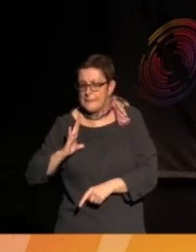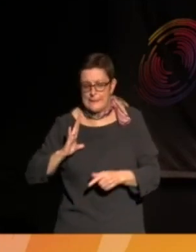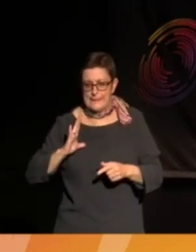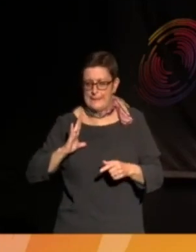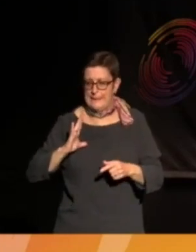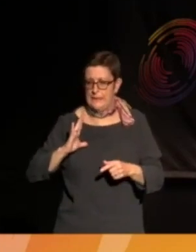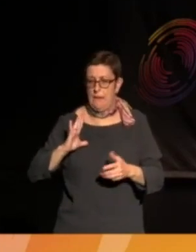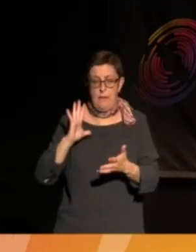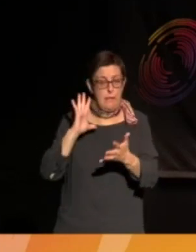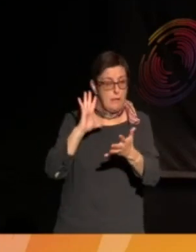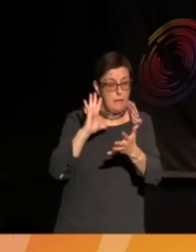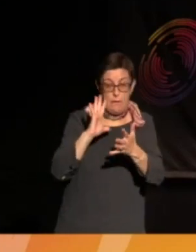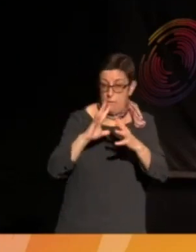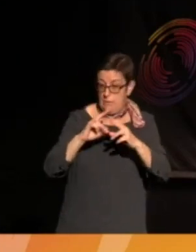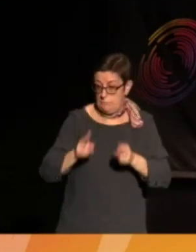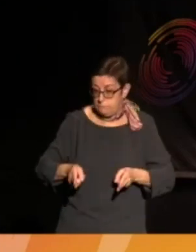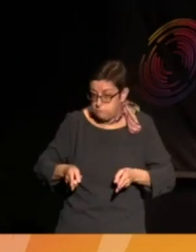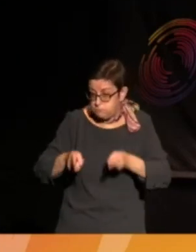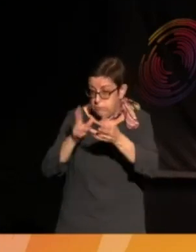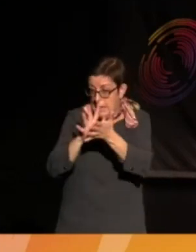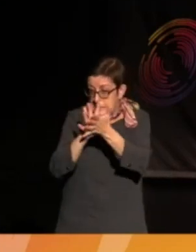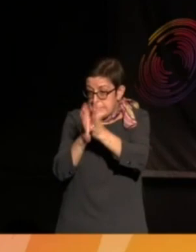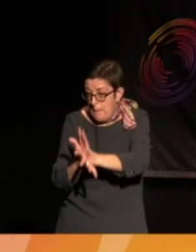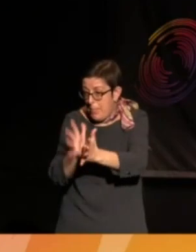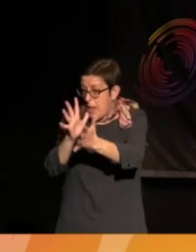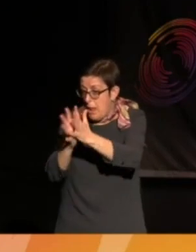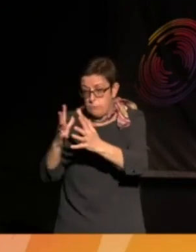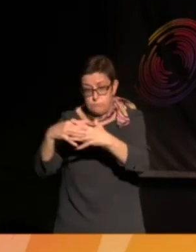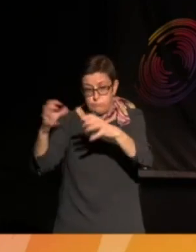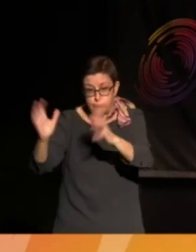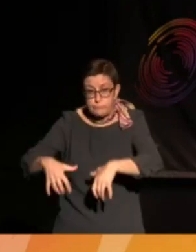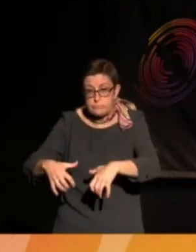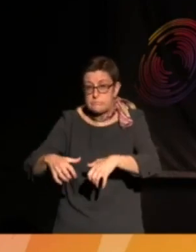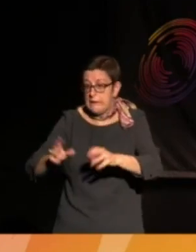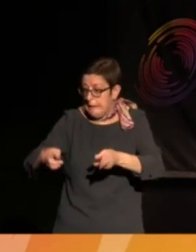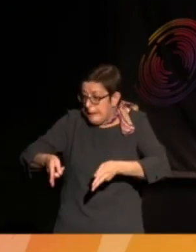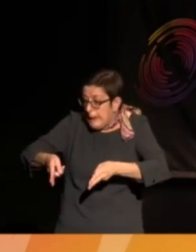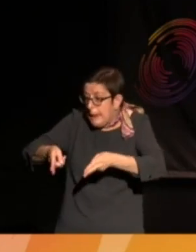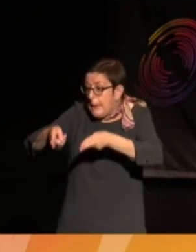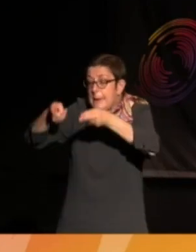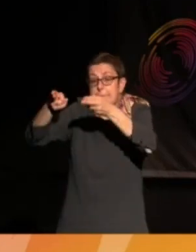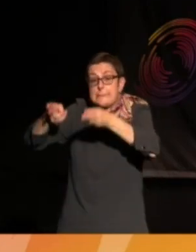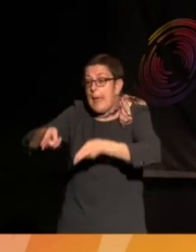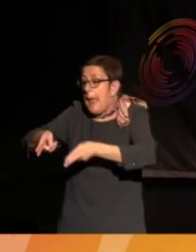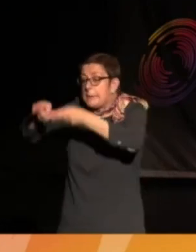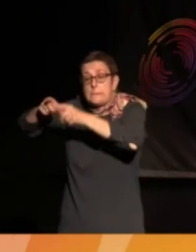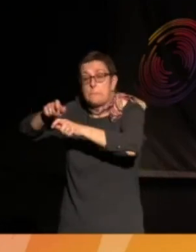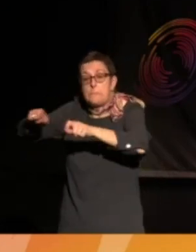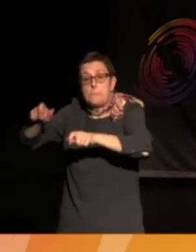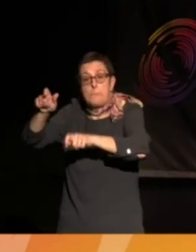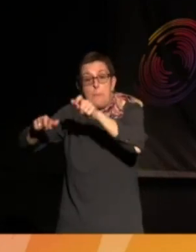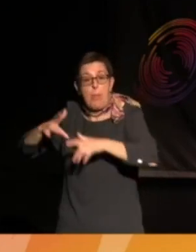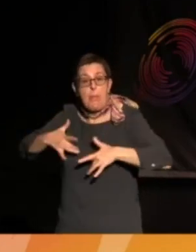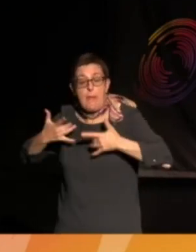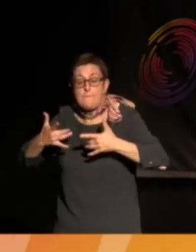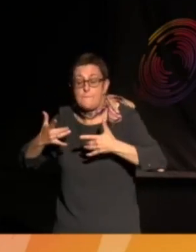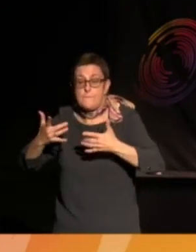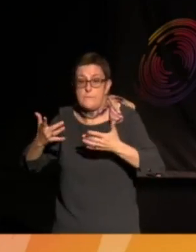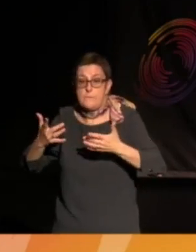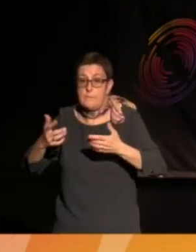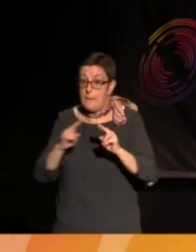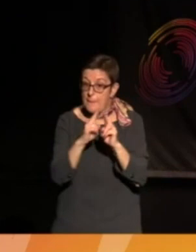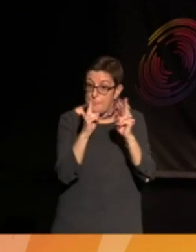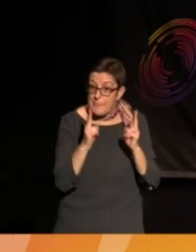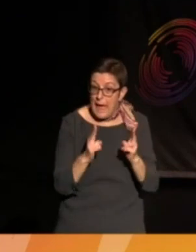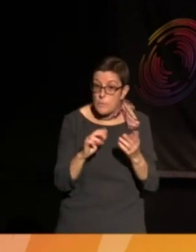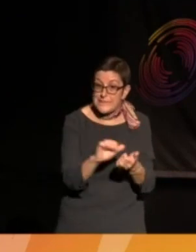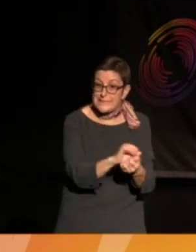demolition of estates where ordinary people used to live, decimation of the housing